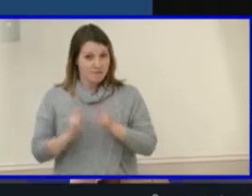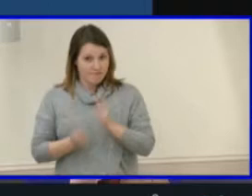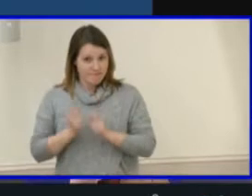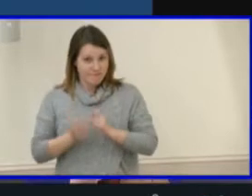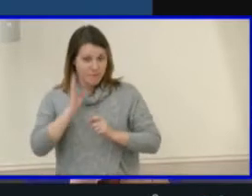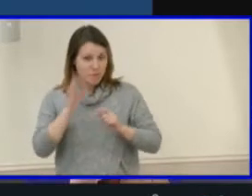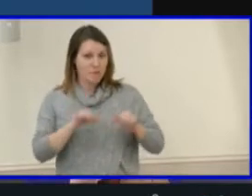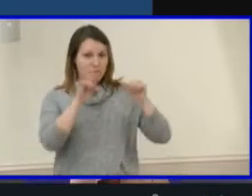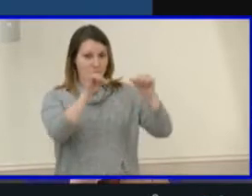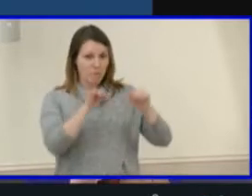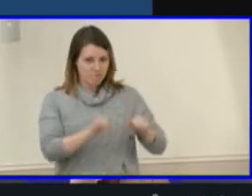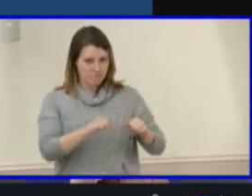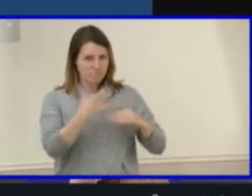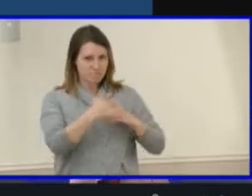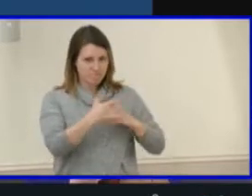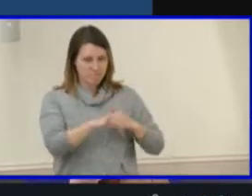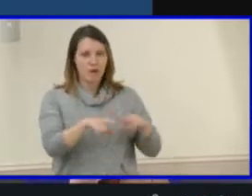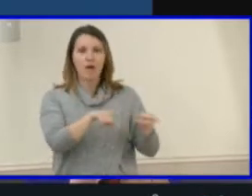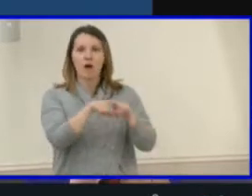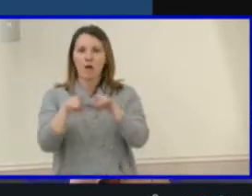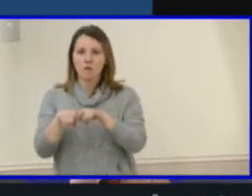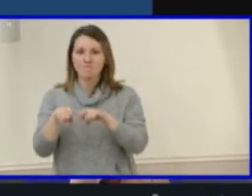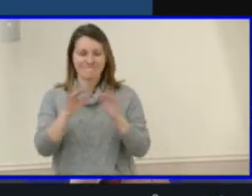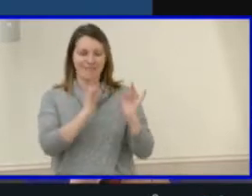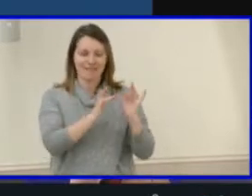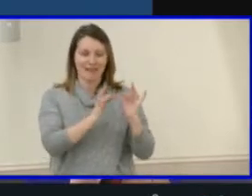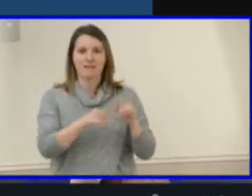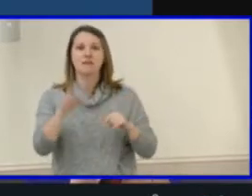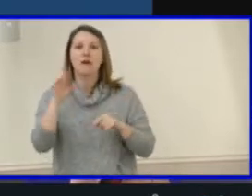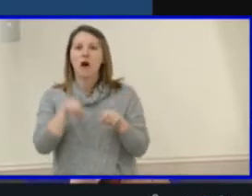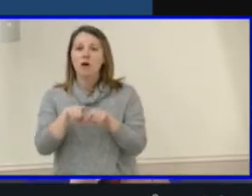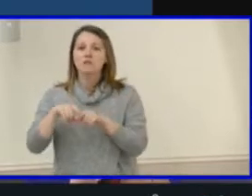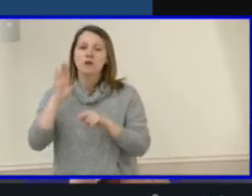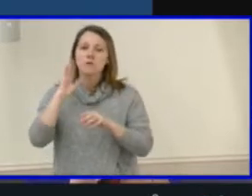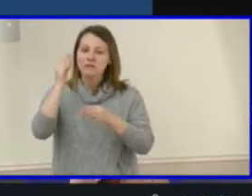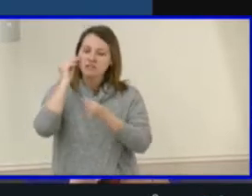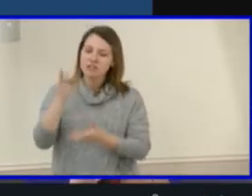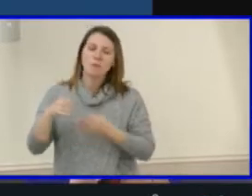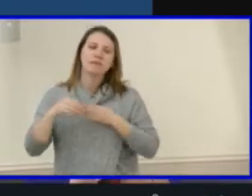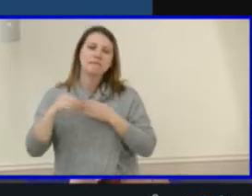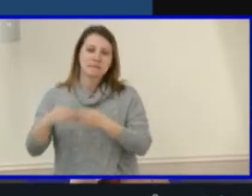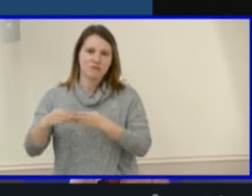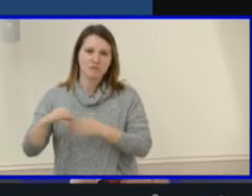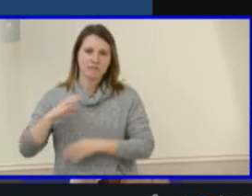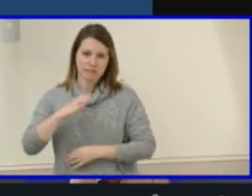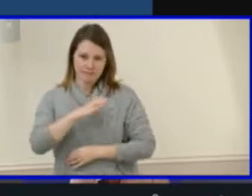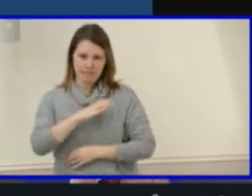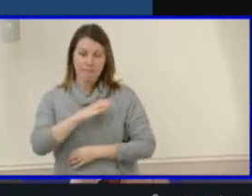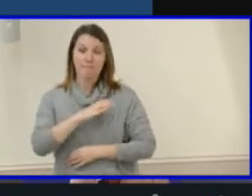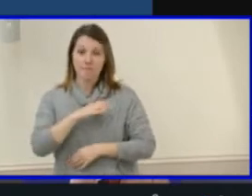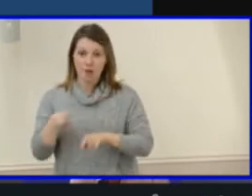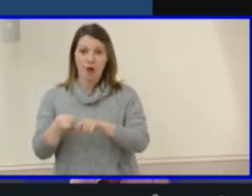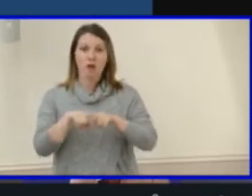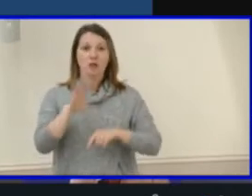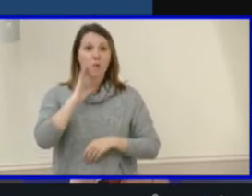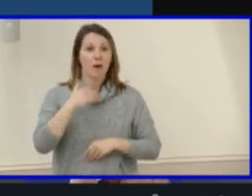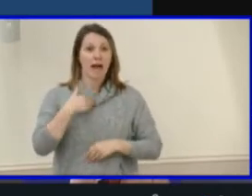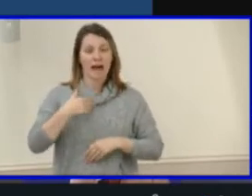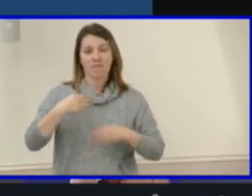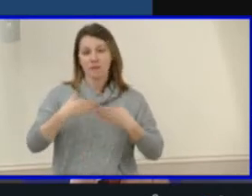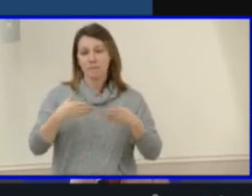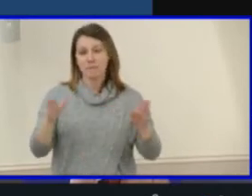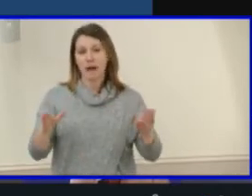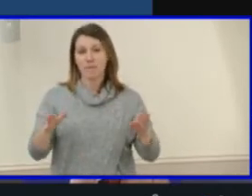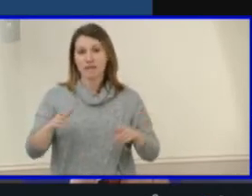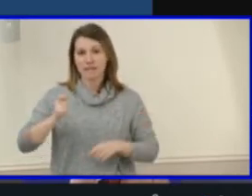and shared with our steering committee for review and additional feedback. A public hearing will be held at 530 in the